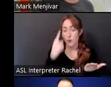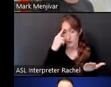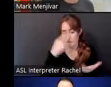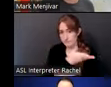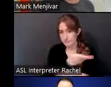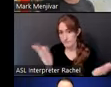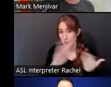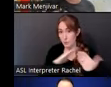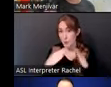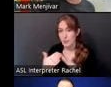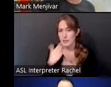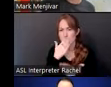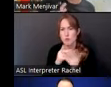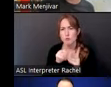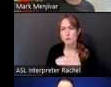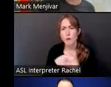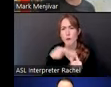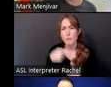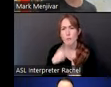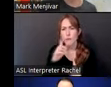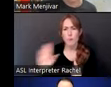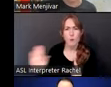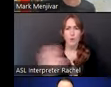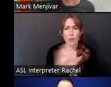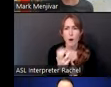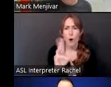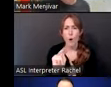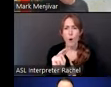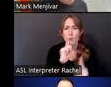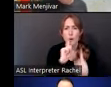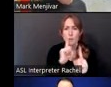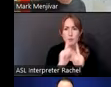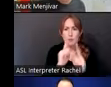as a starting point for their own conversations with family members.